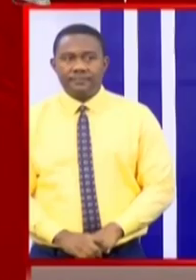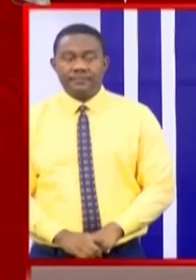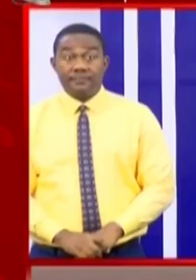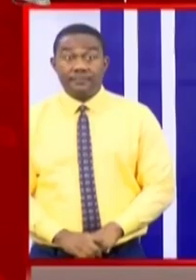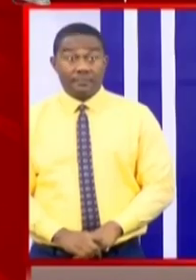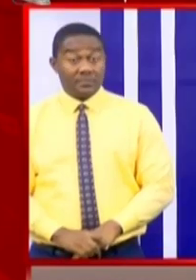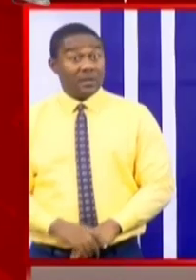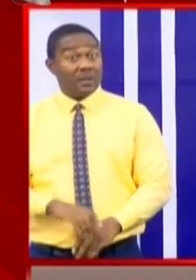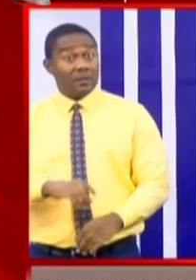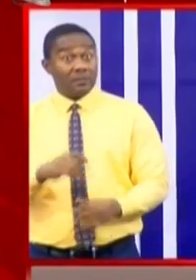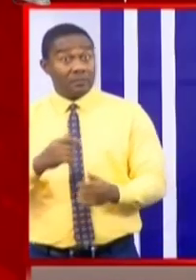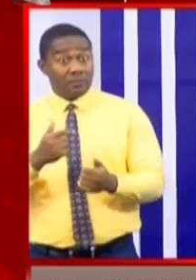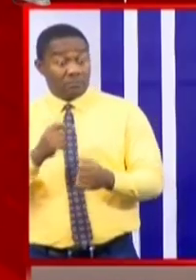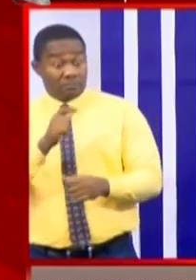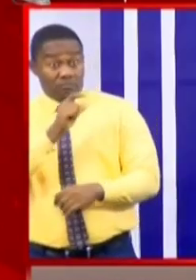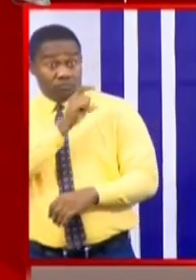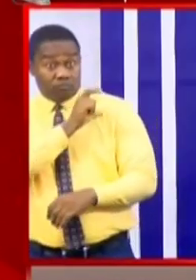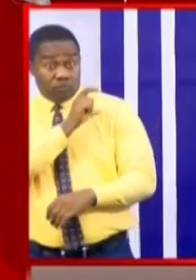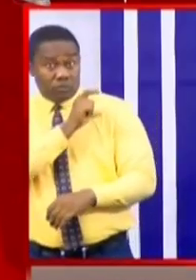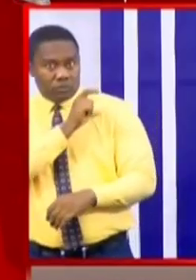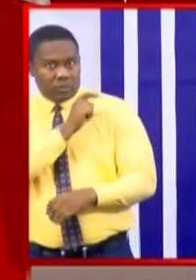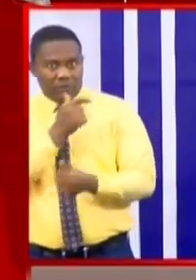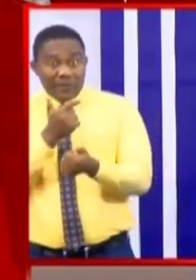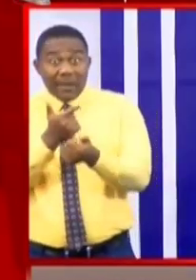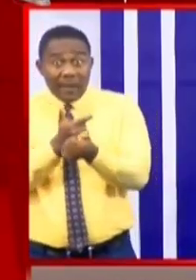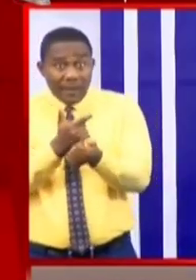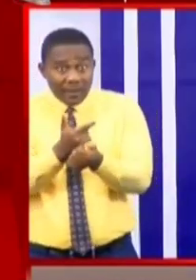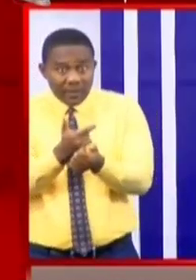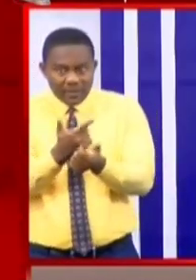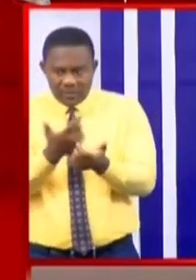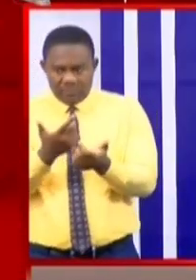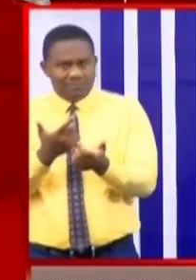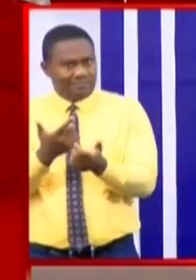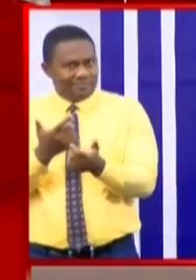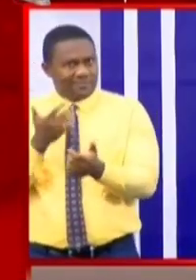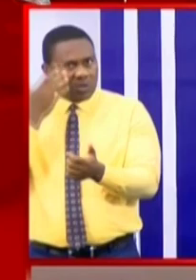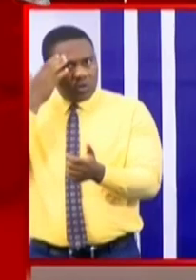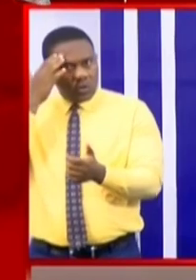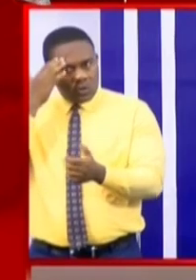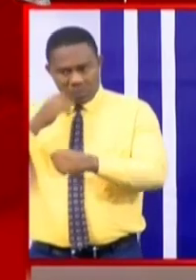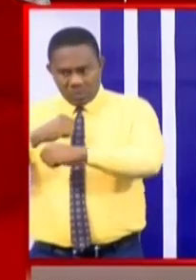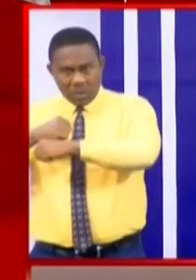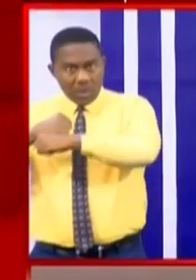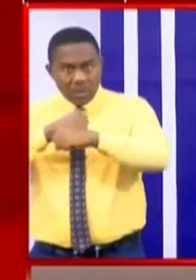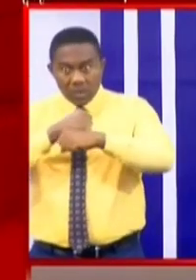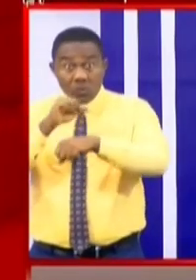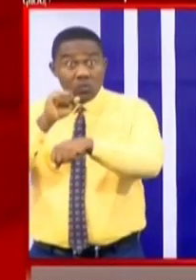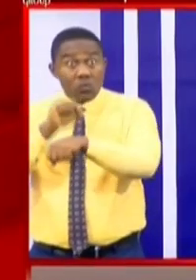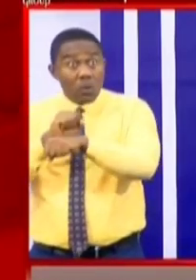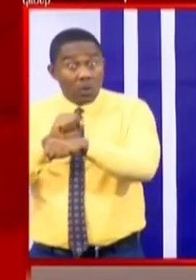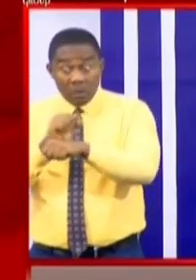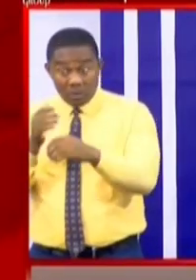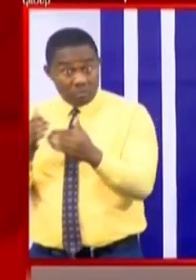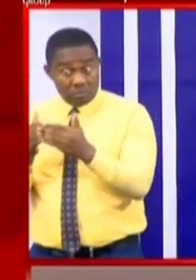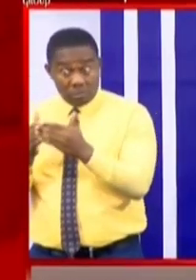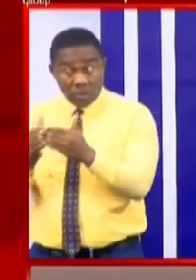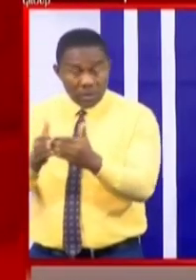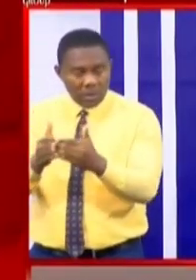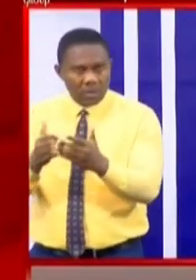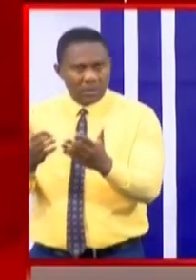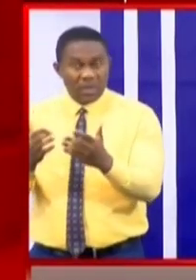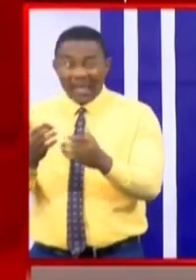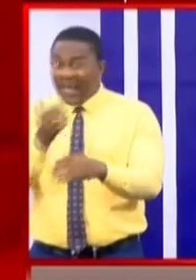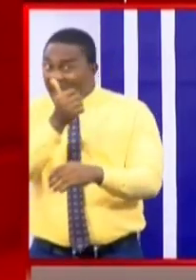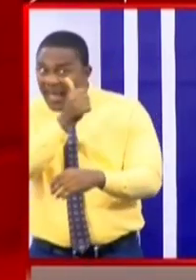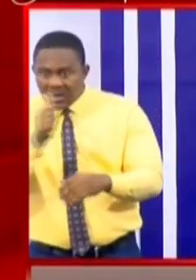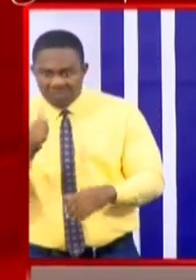Ghana Police Service leading the joint security operations under instructions that persons who do